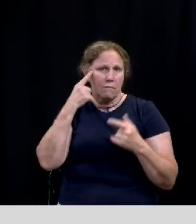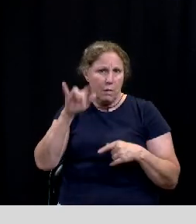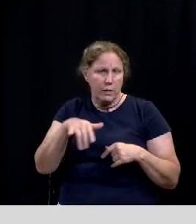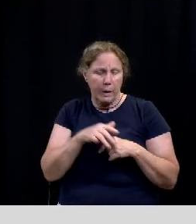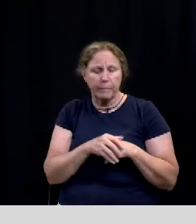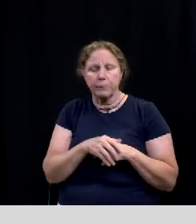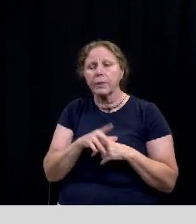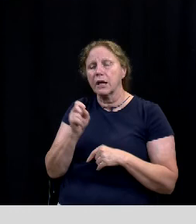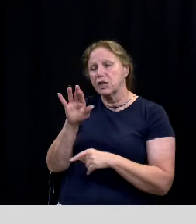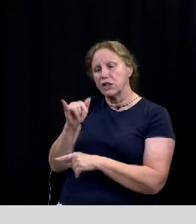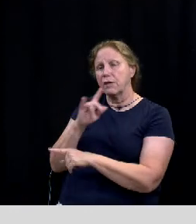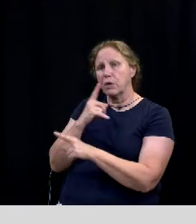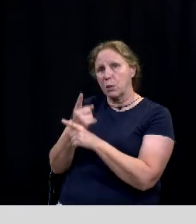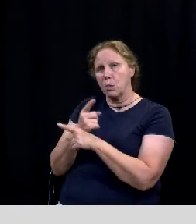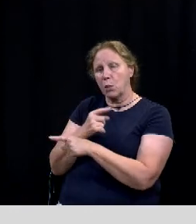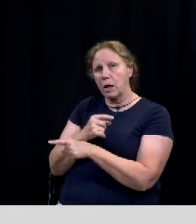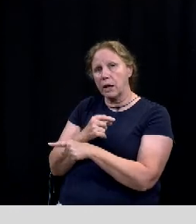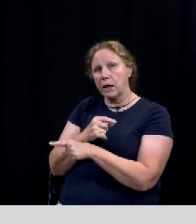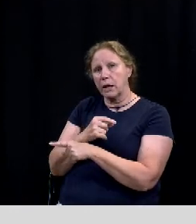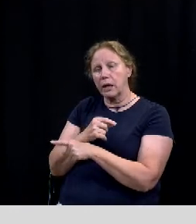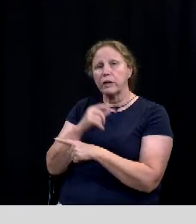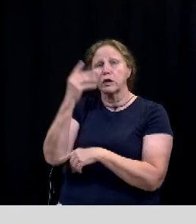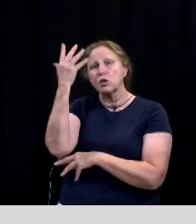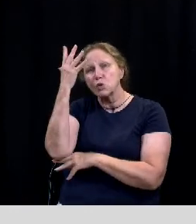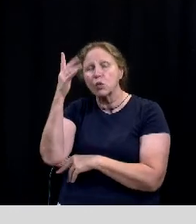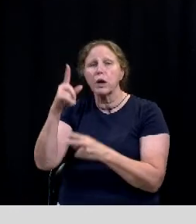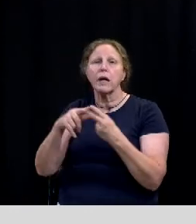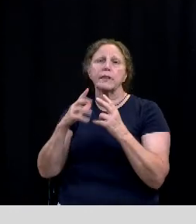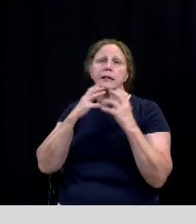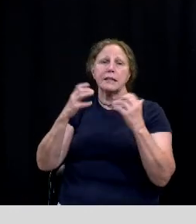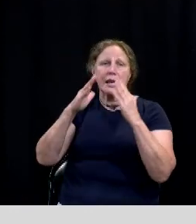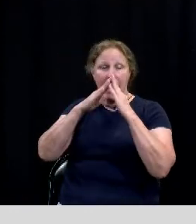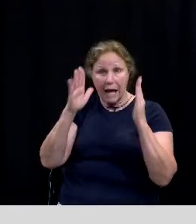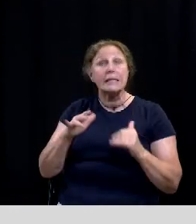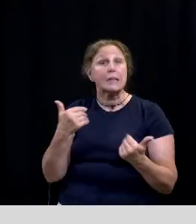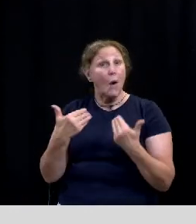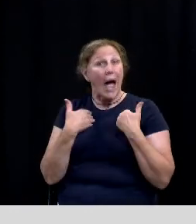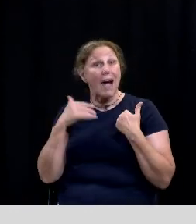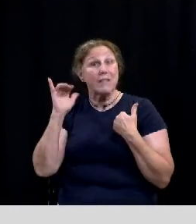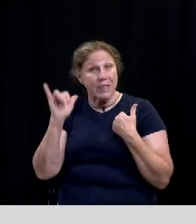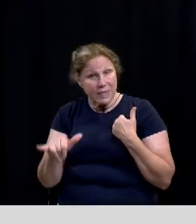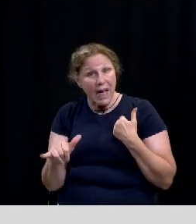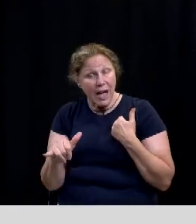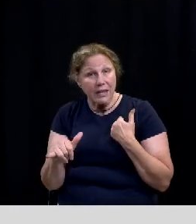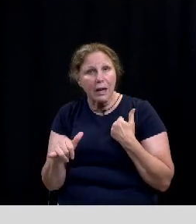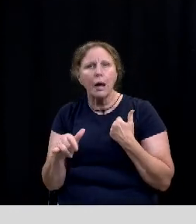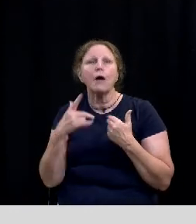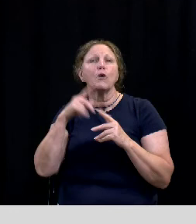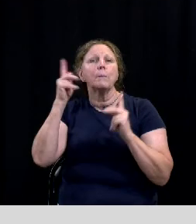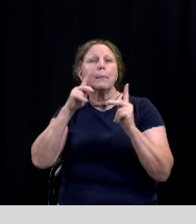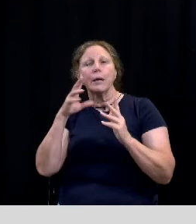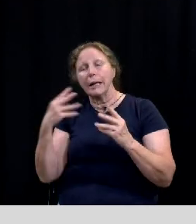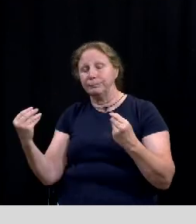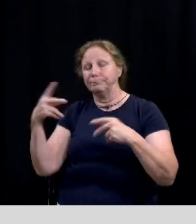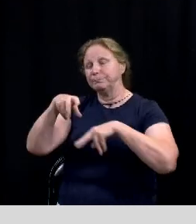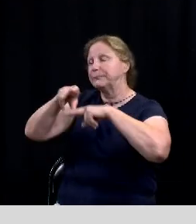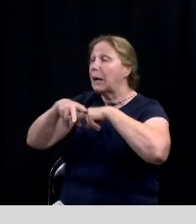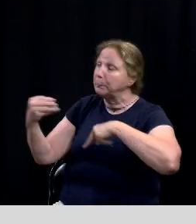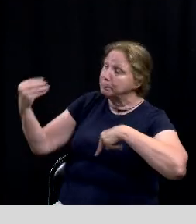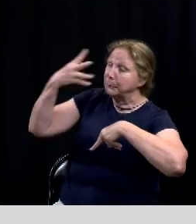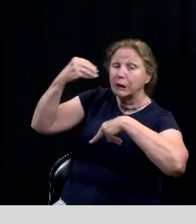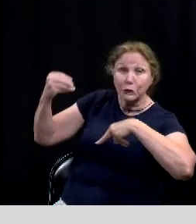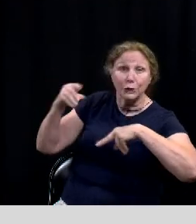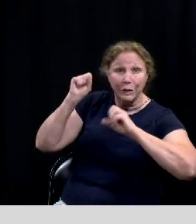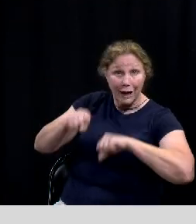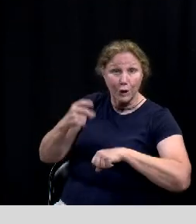jeffrey was right he mentioned the uh the tree and the santa house we're still going to have those up as photo ops that families can come down and take